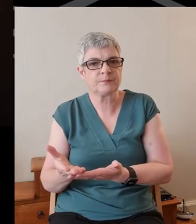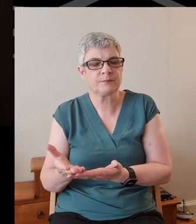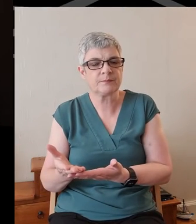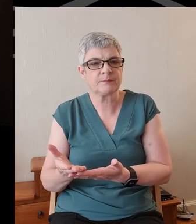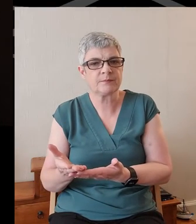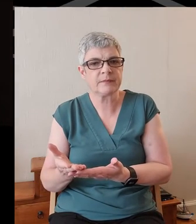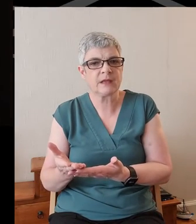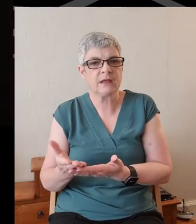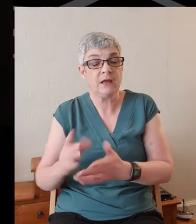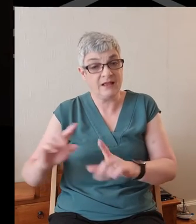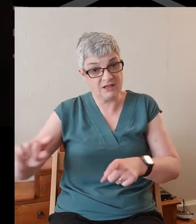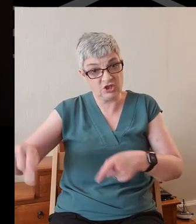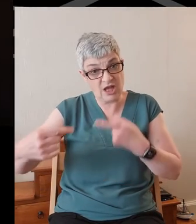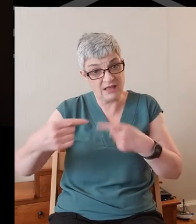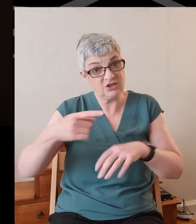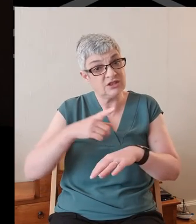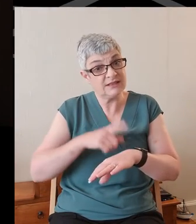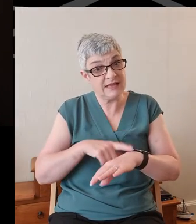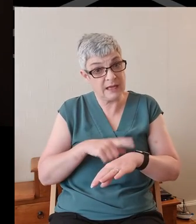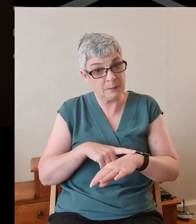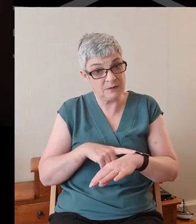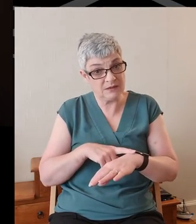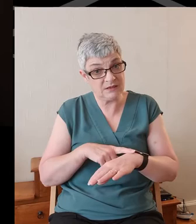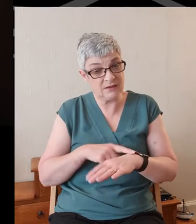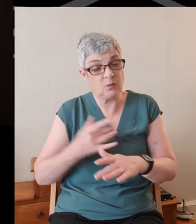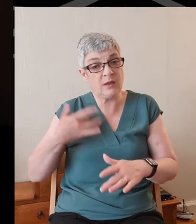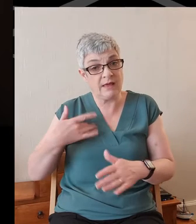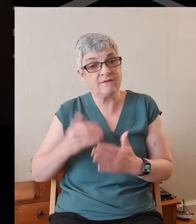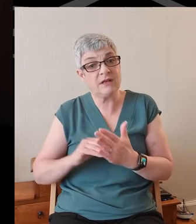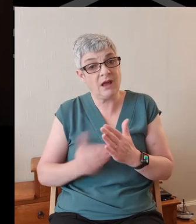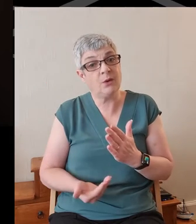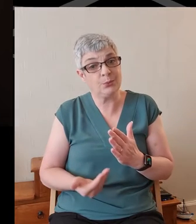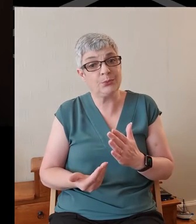And in the challenging times in which we live